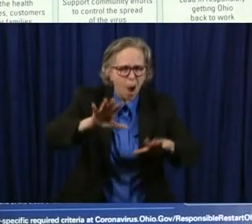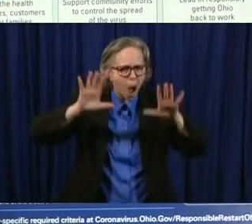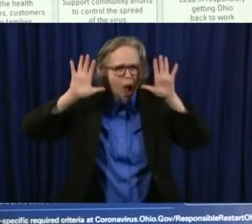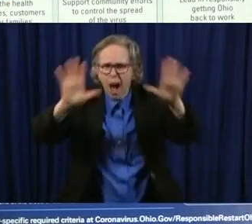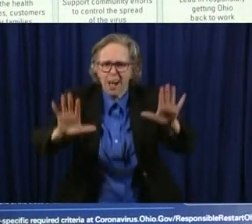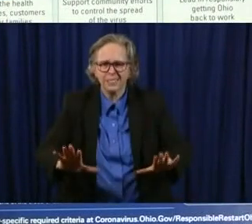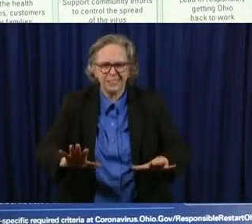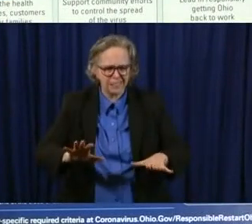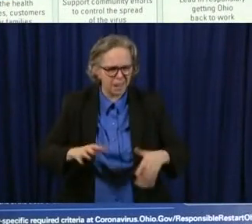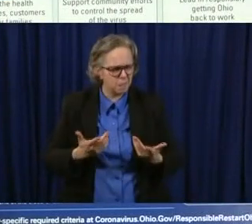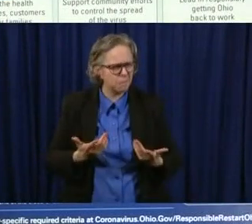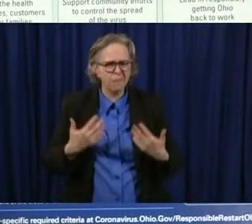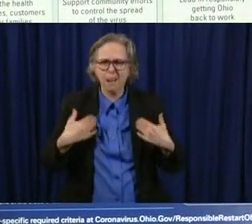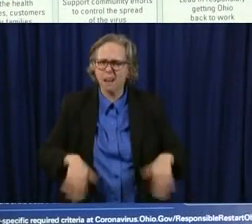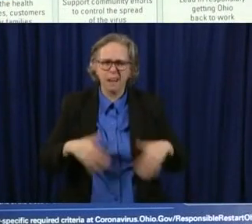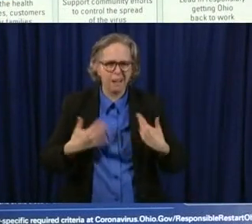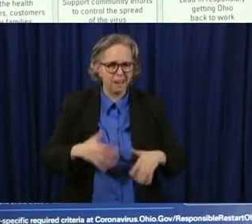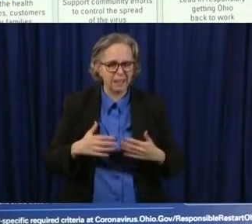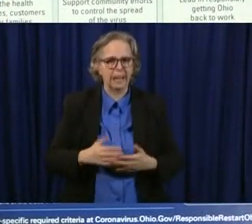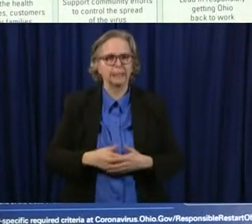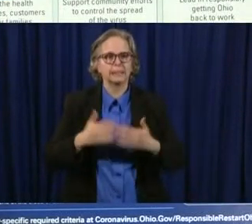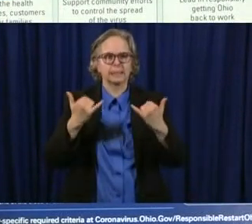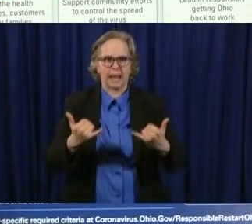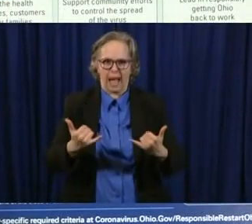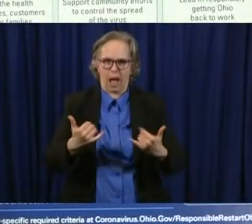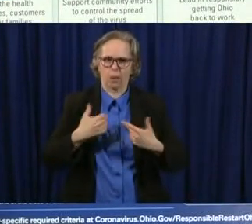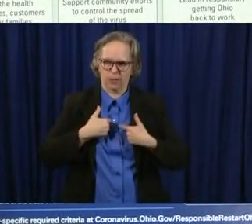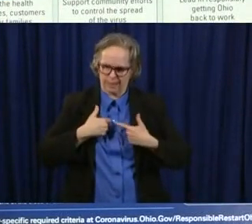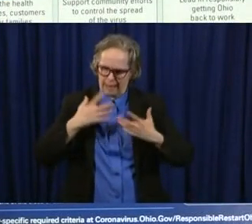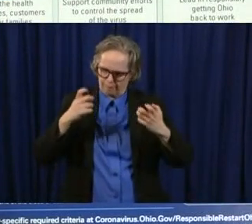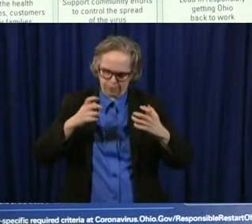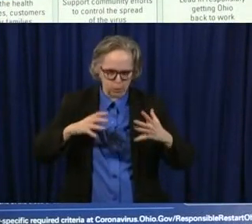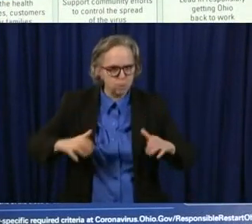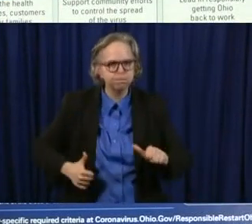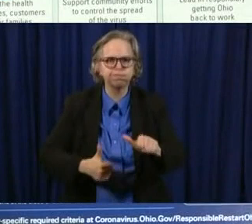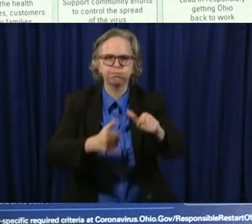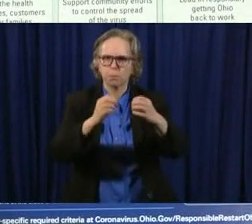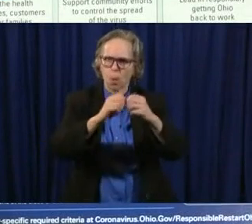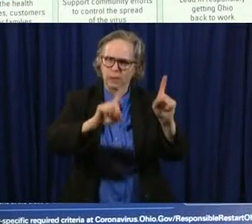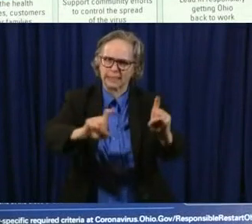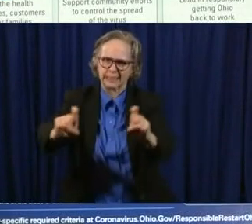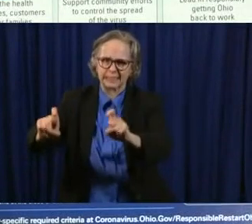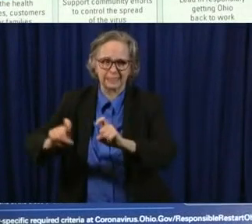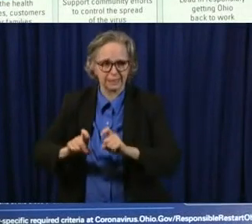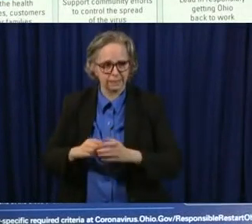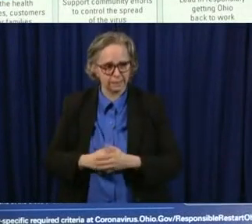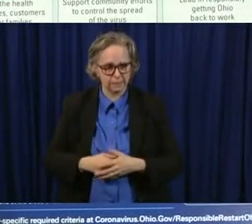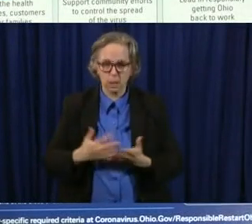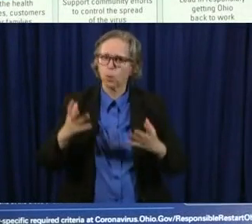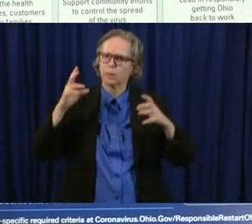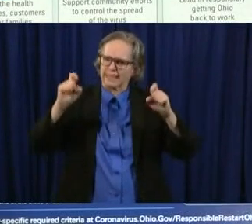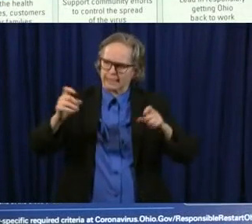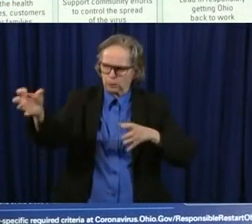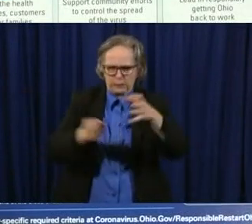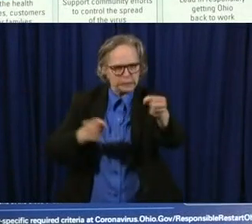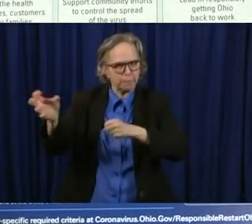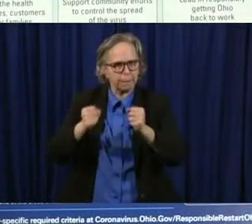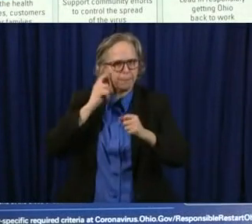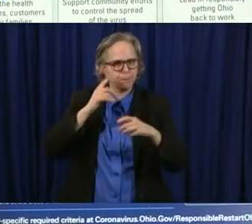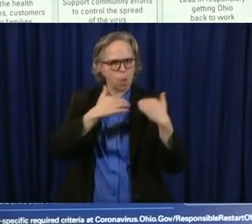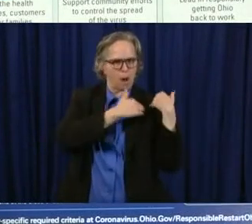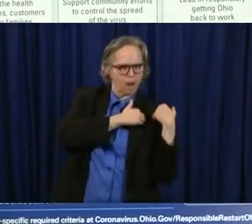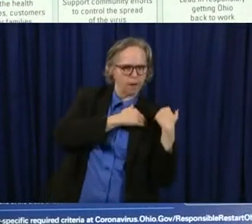uh we now have the testing uh number three we now have the tracing that's being ramped up uh in may